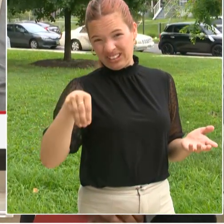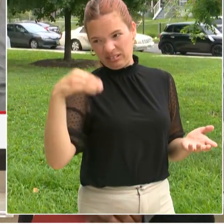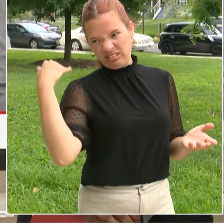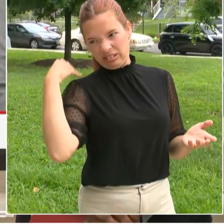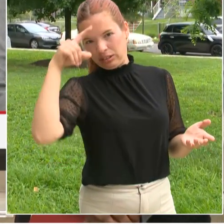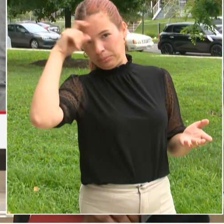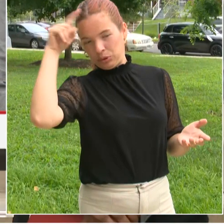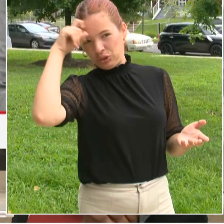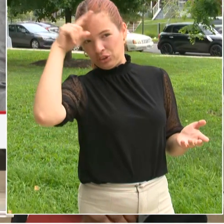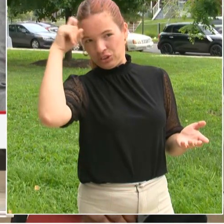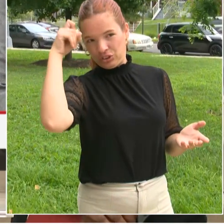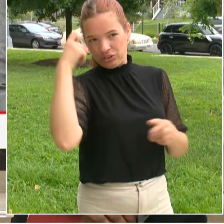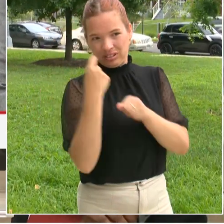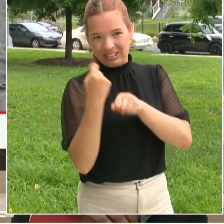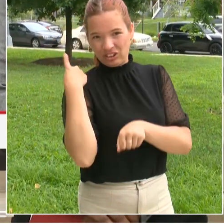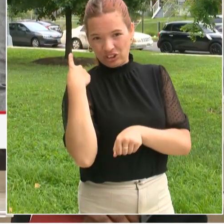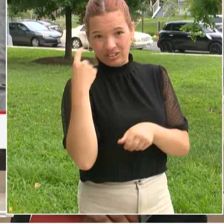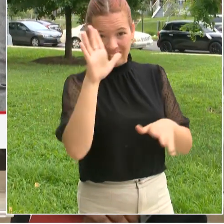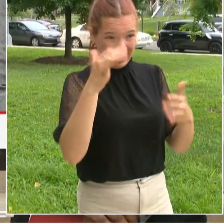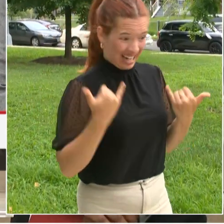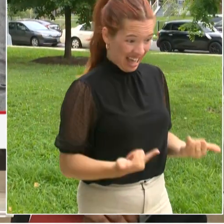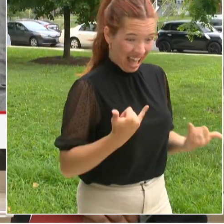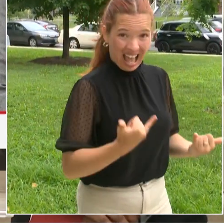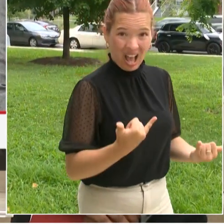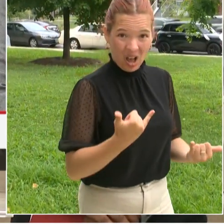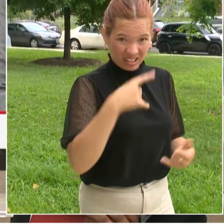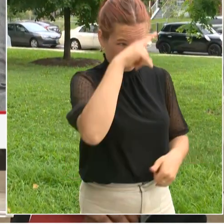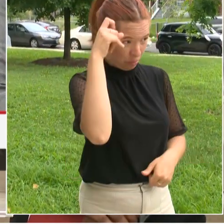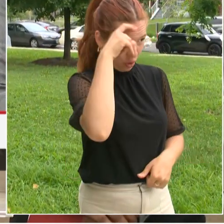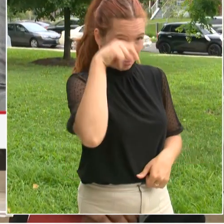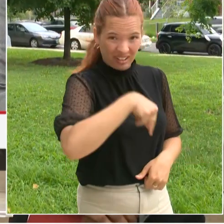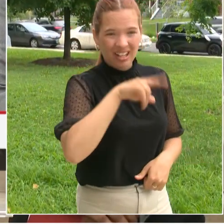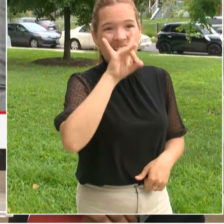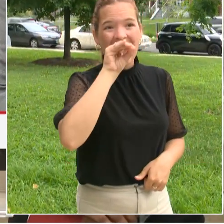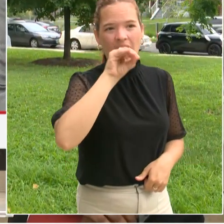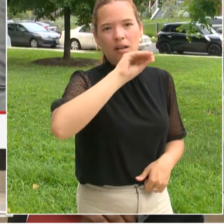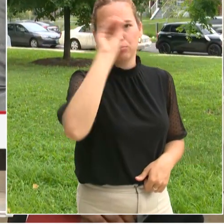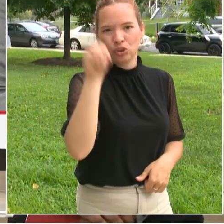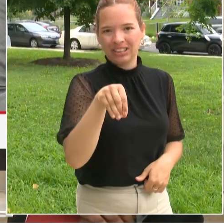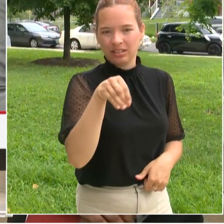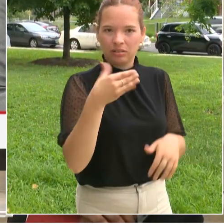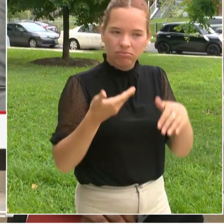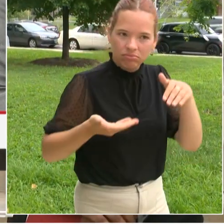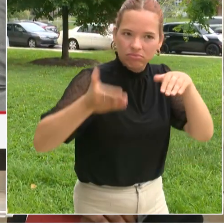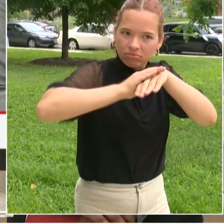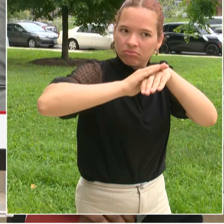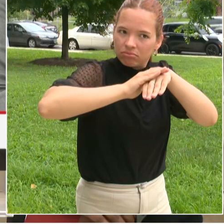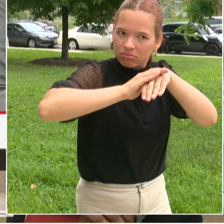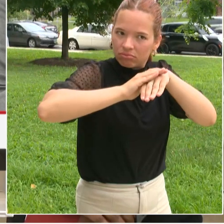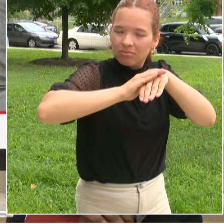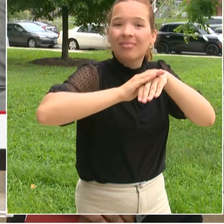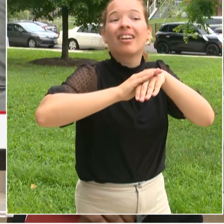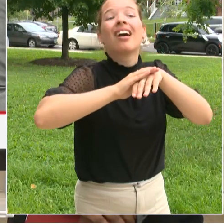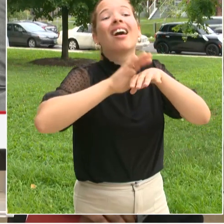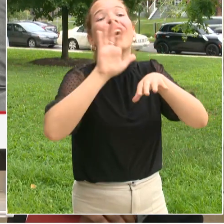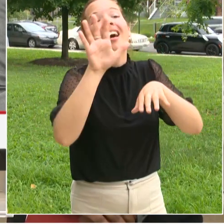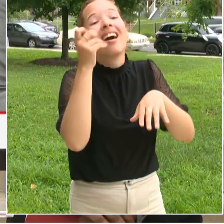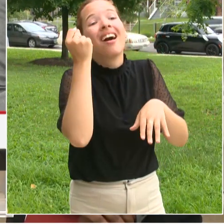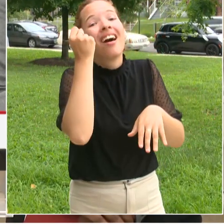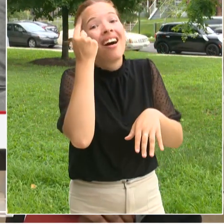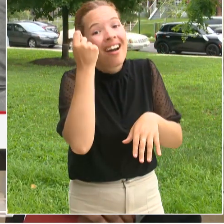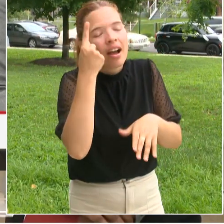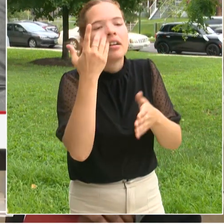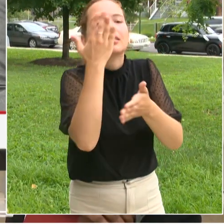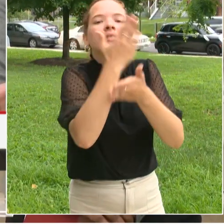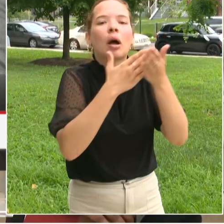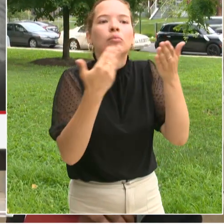% but but we know that that's going to that's going to rise as you know children come in to see their health care providers